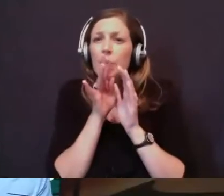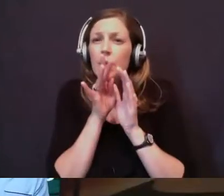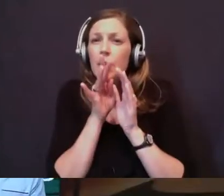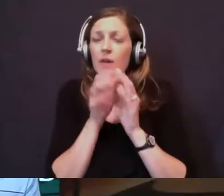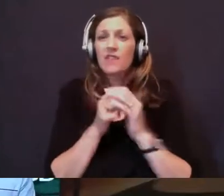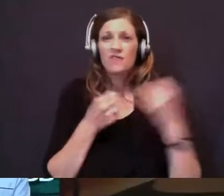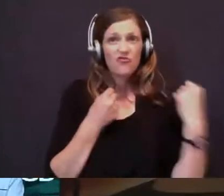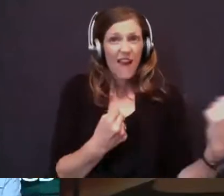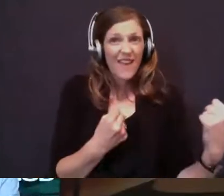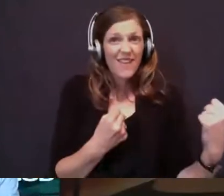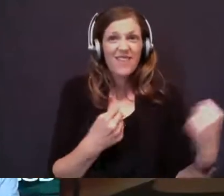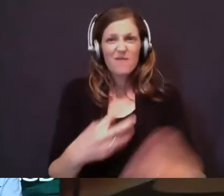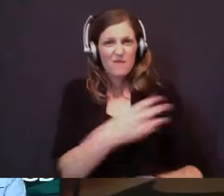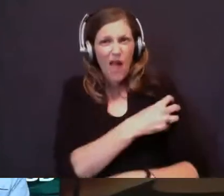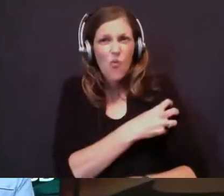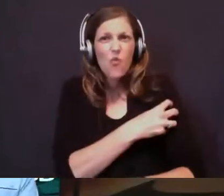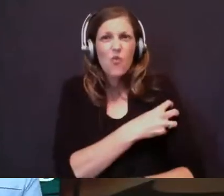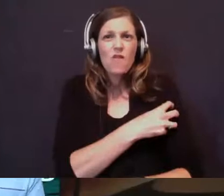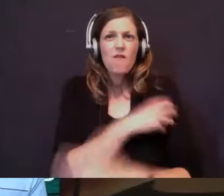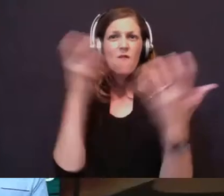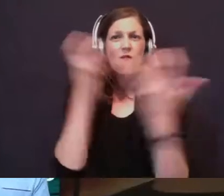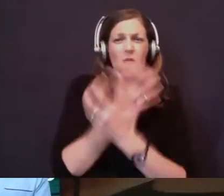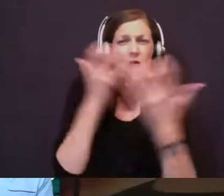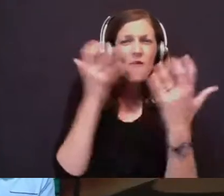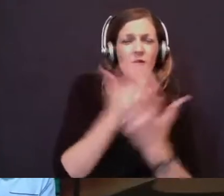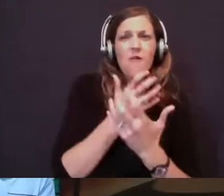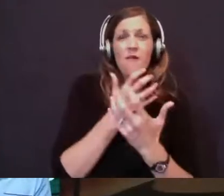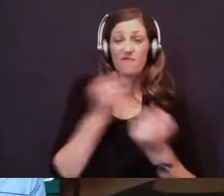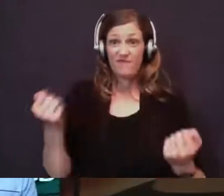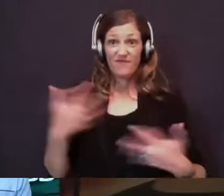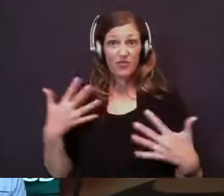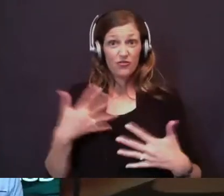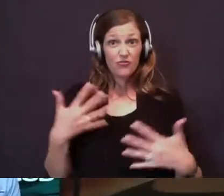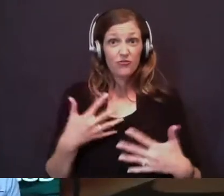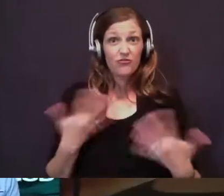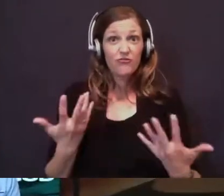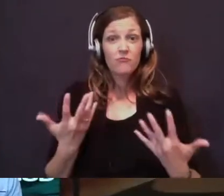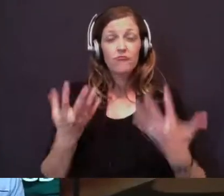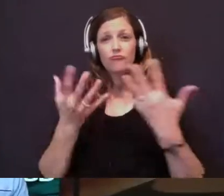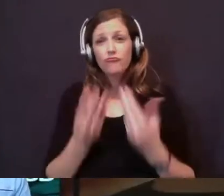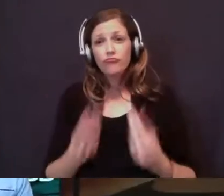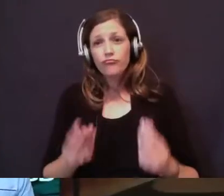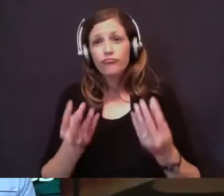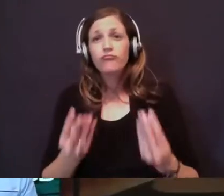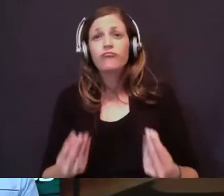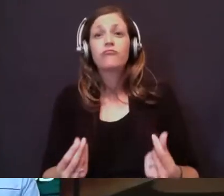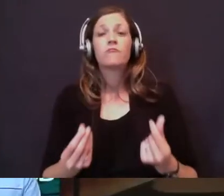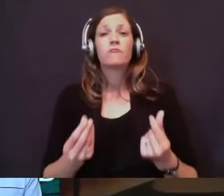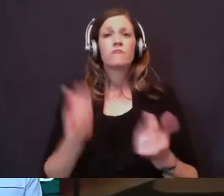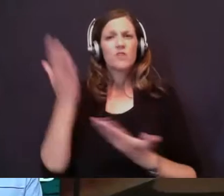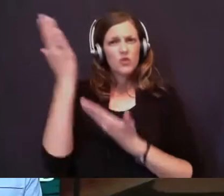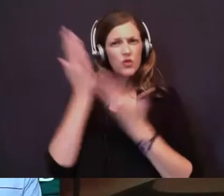strength, power, awe, fear, gentleness, service,